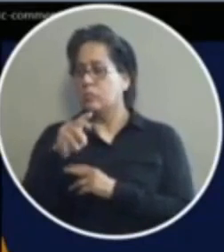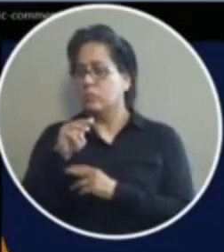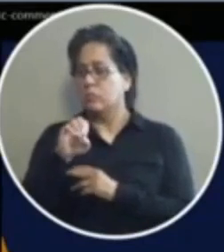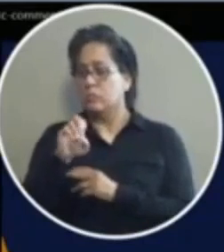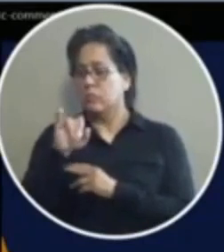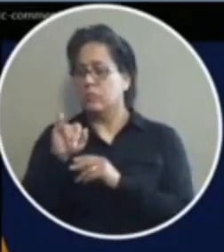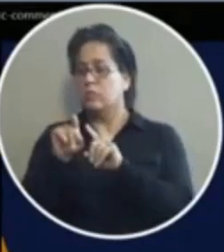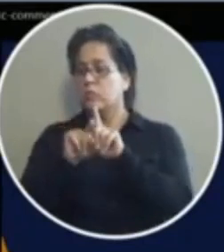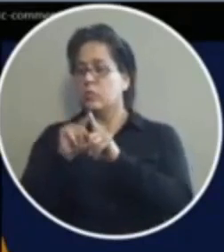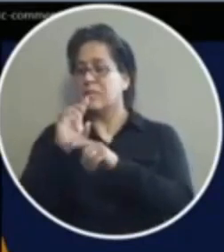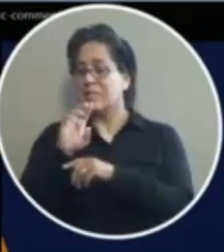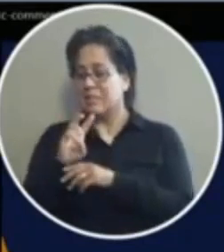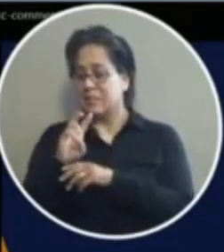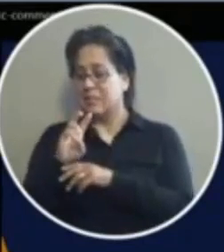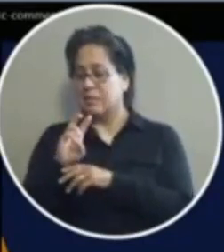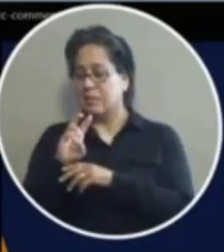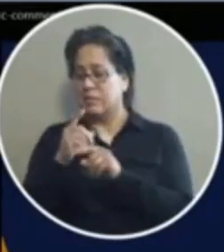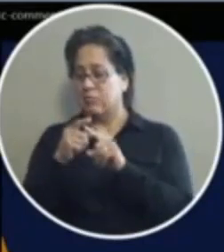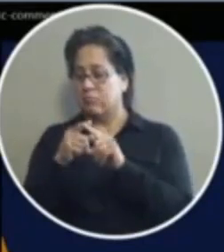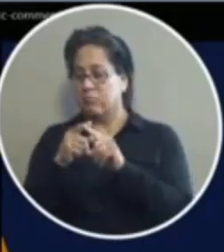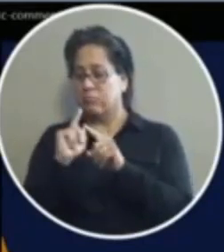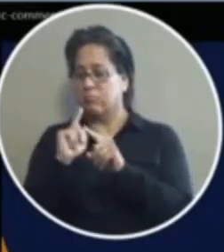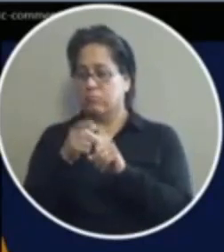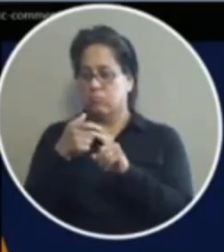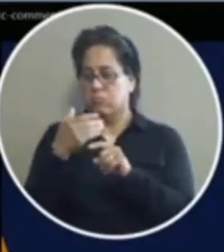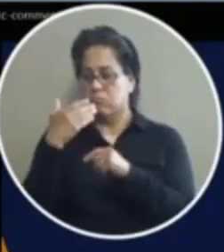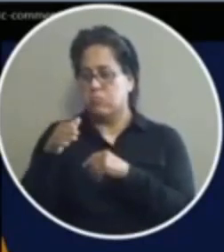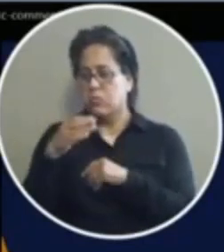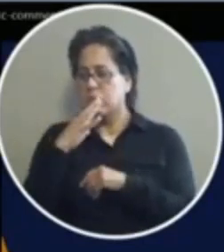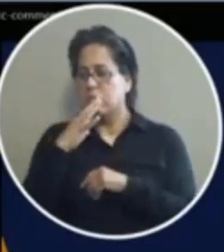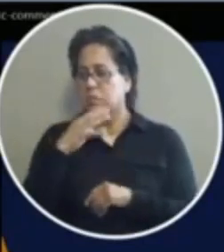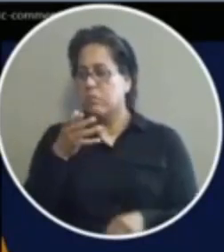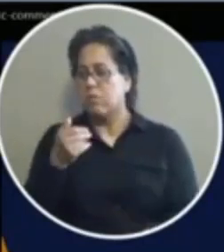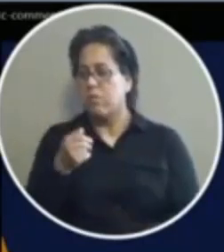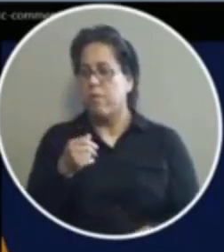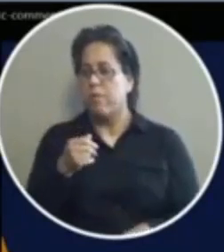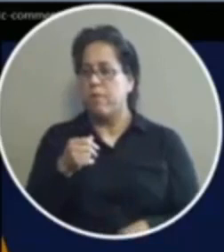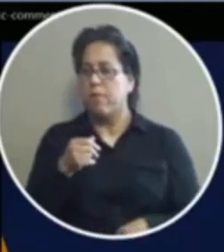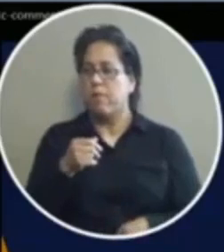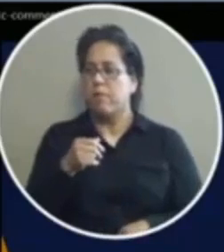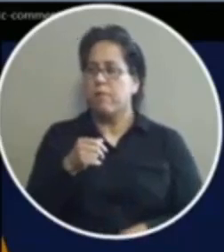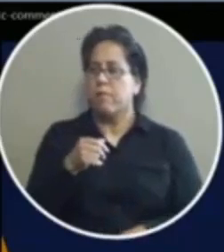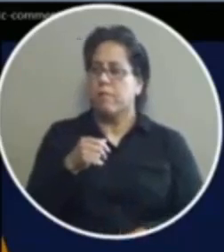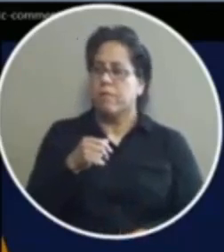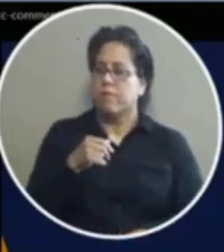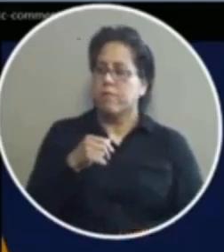star six you can unmute your microphone and begin speaking good afternoon sir